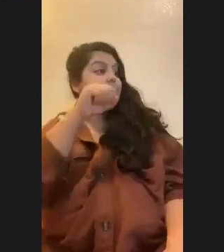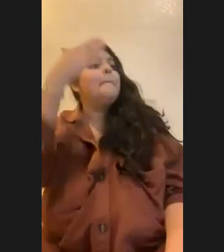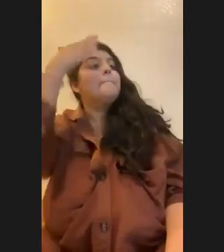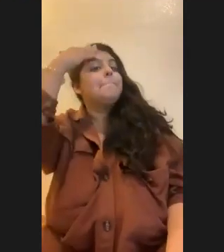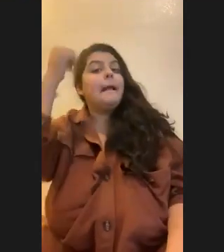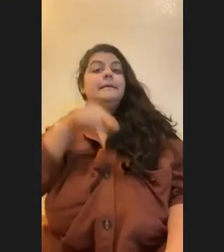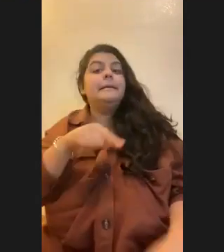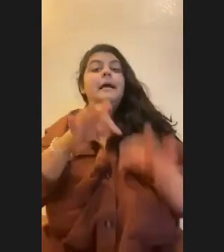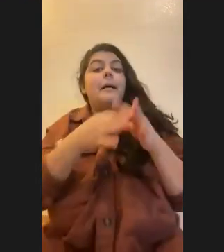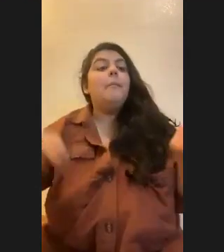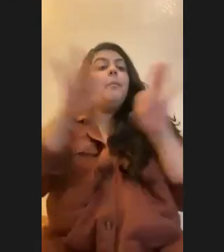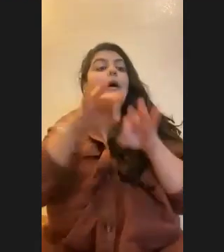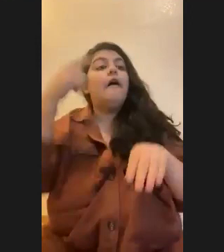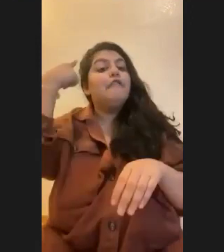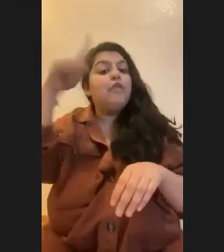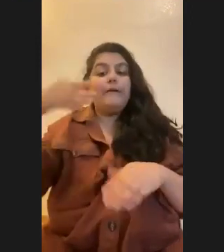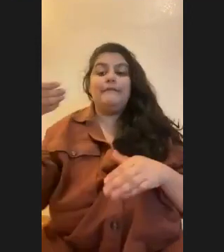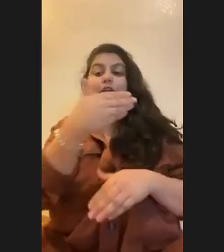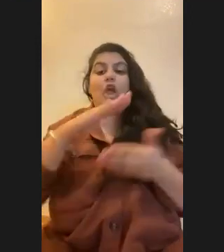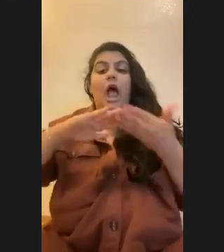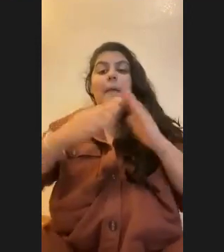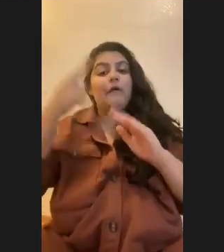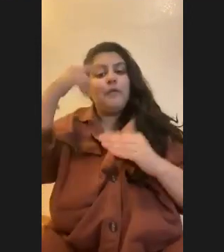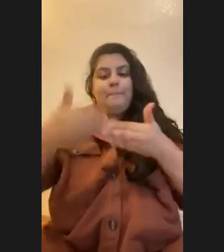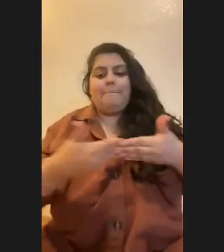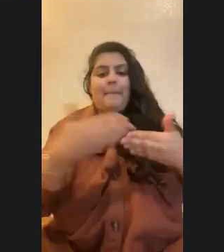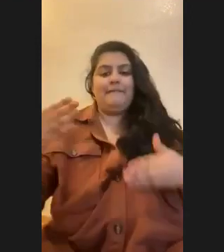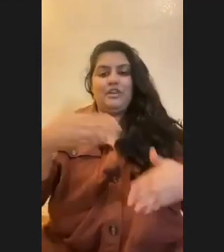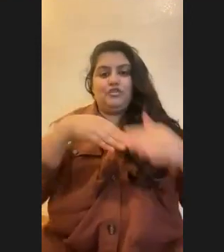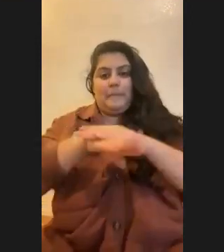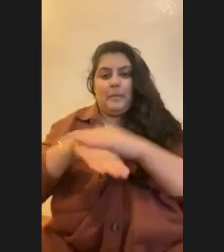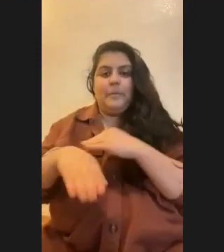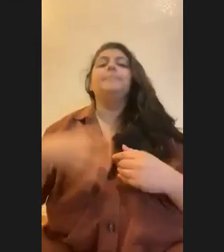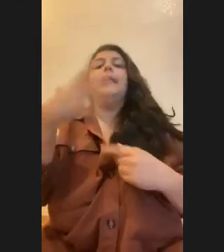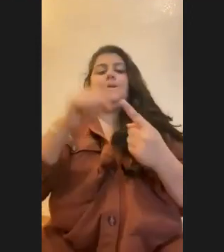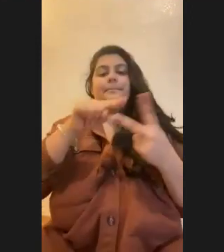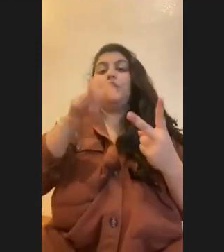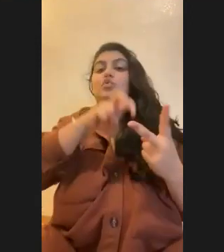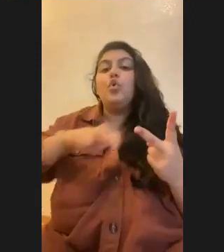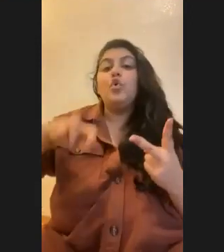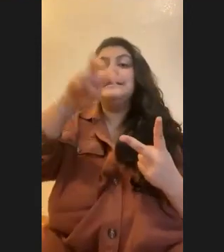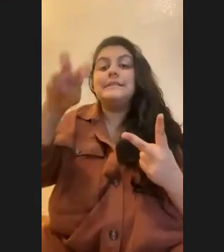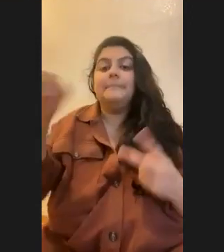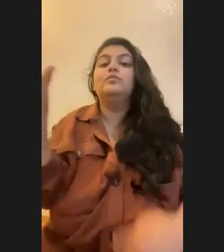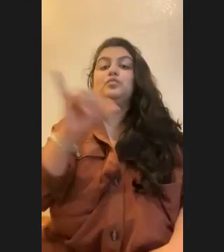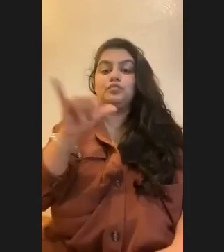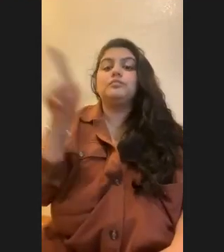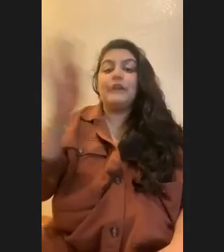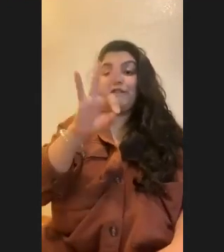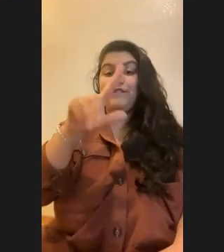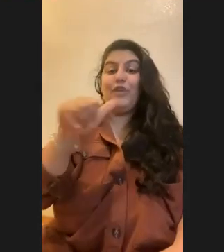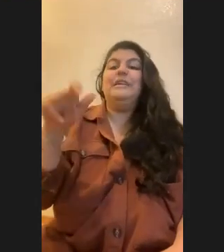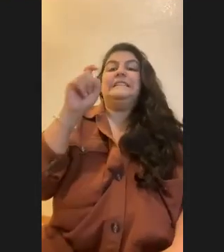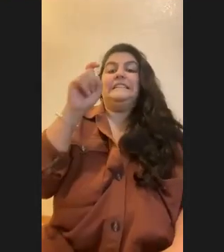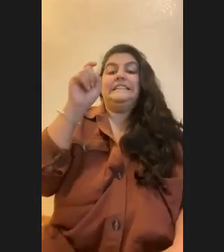They're extremely important for tourism, right? So a lot of the coastal communities like Florida, right, relies really heavily on coral reefs for